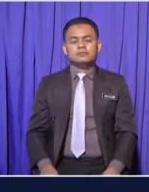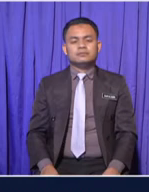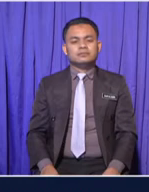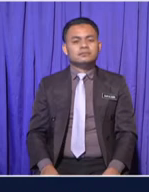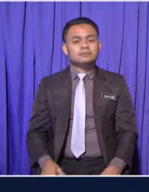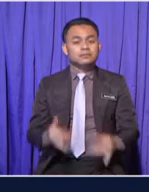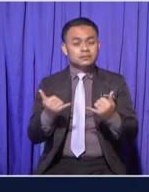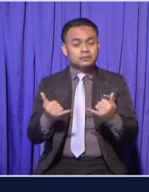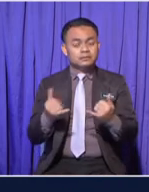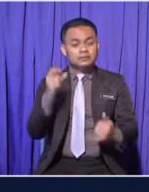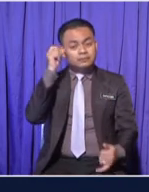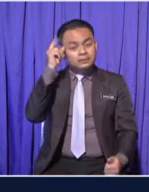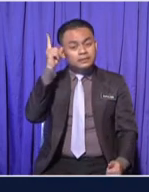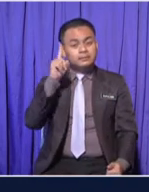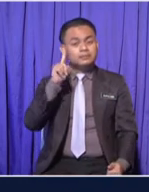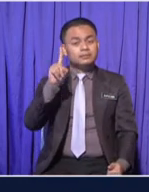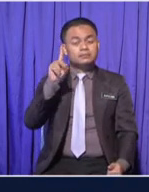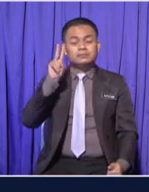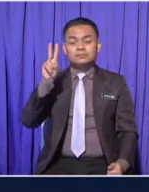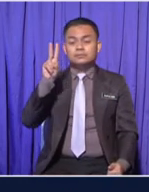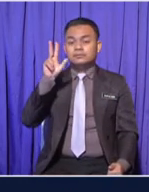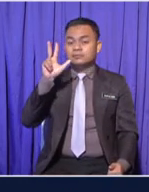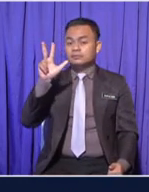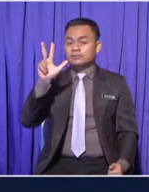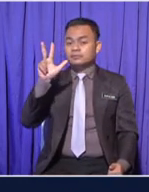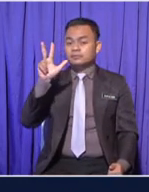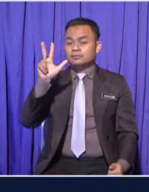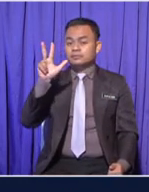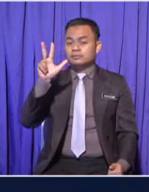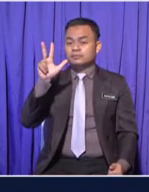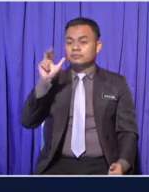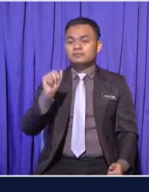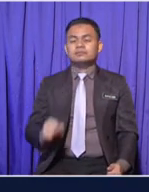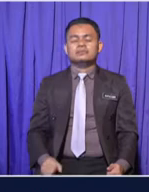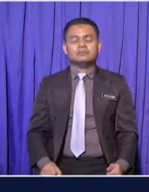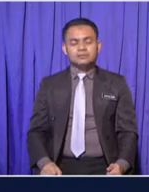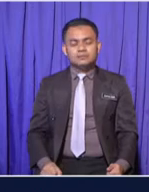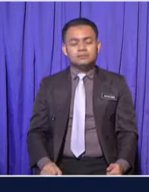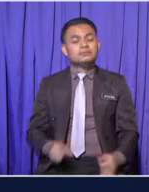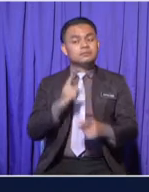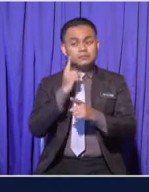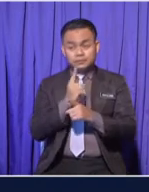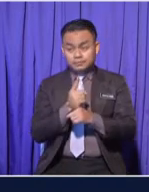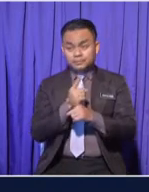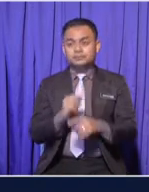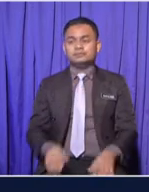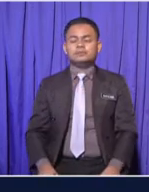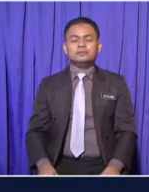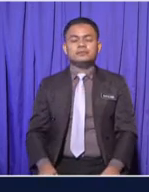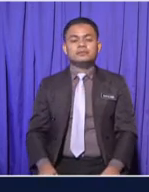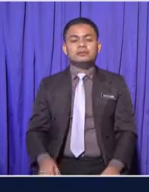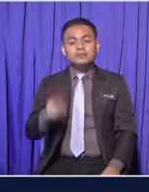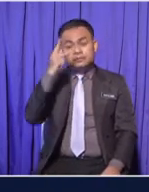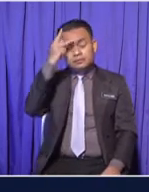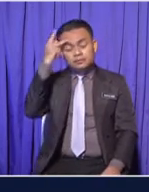1, 2, and 3 Actually, it is